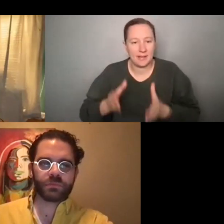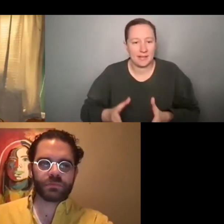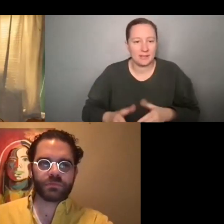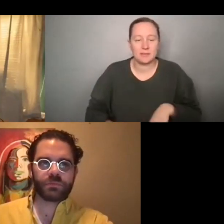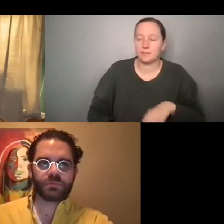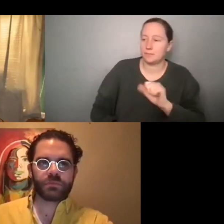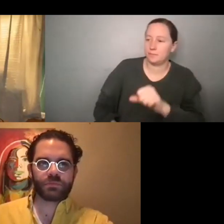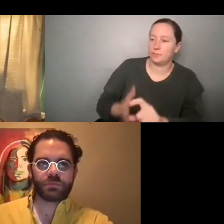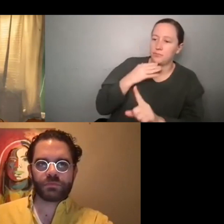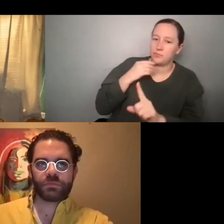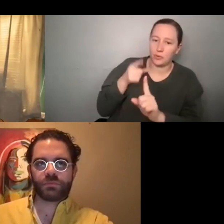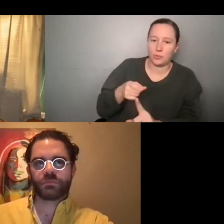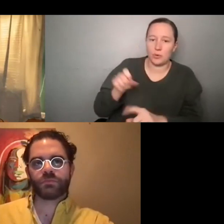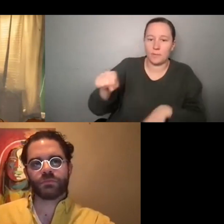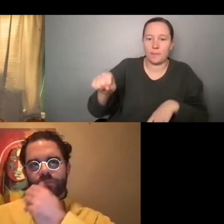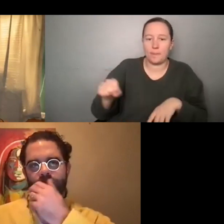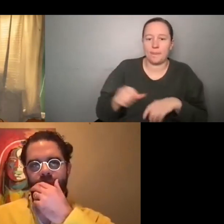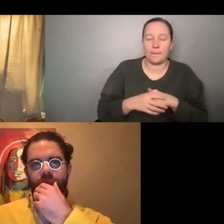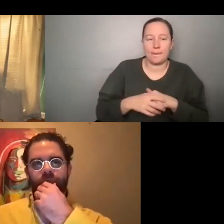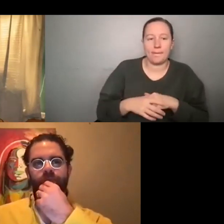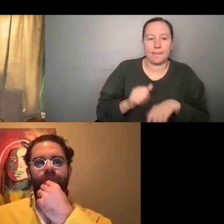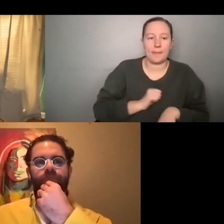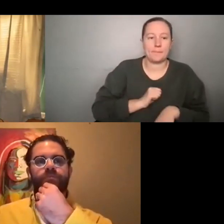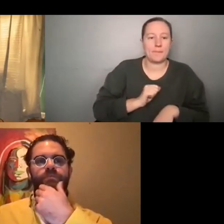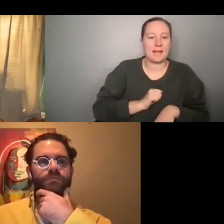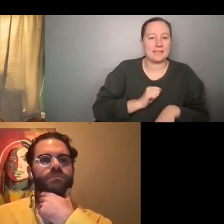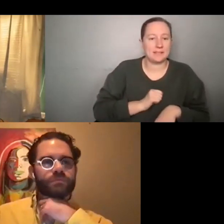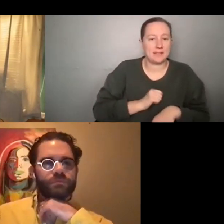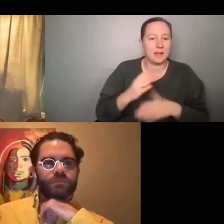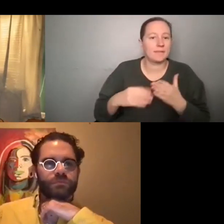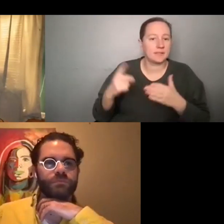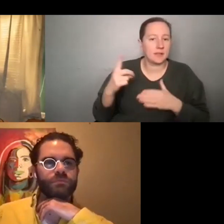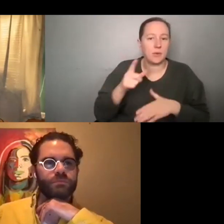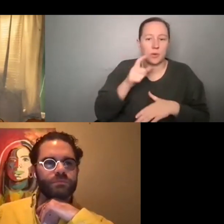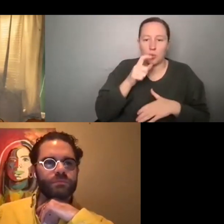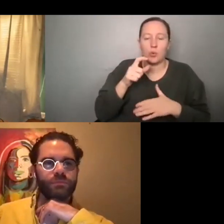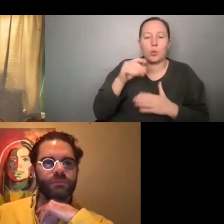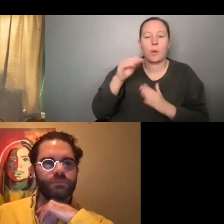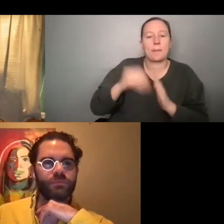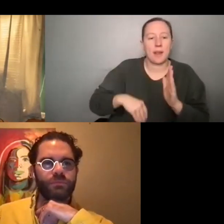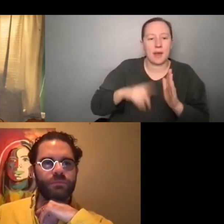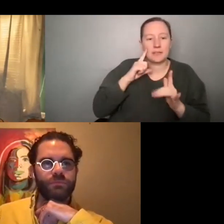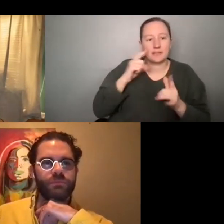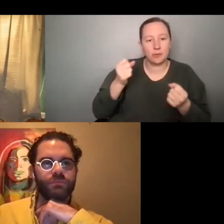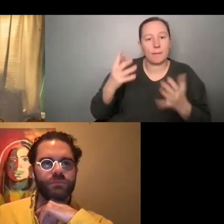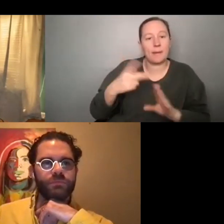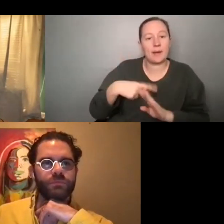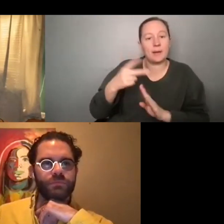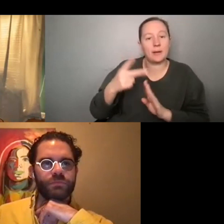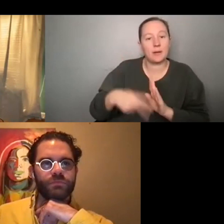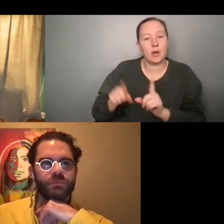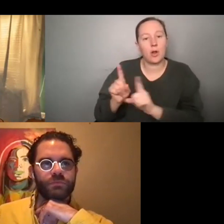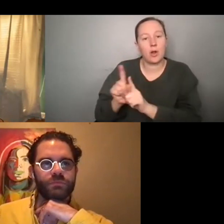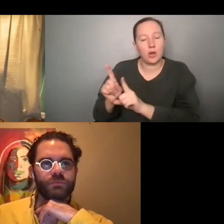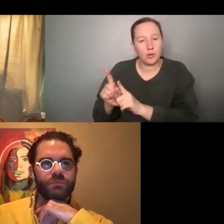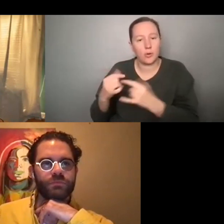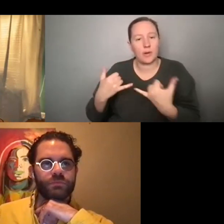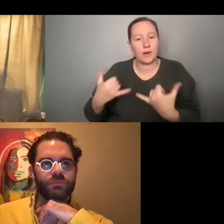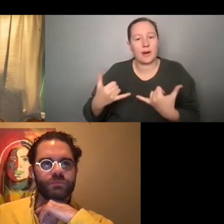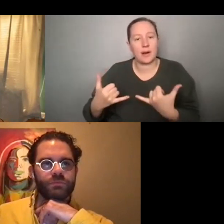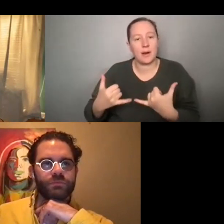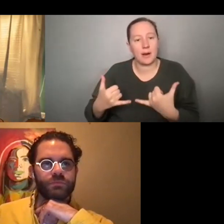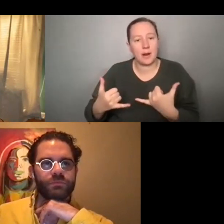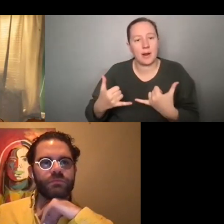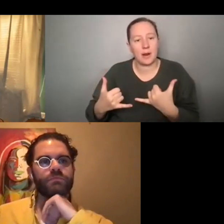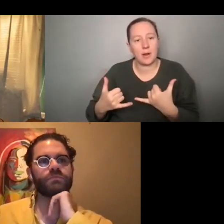such a good point. And I think myself as someone who applies to a lot of programs, and also is now in the position where I'm